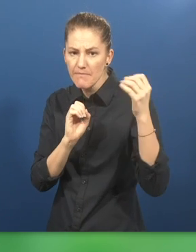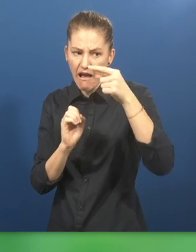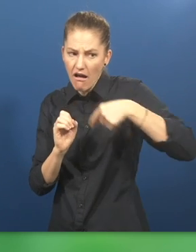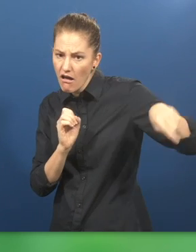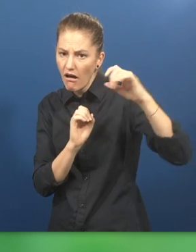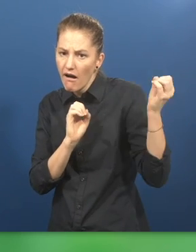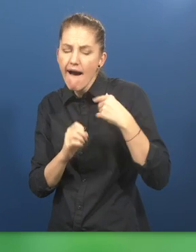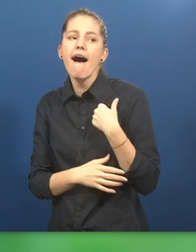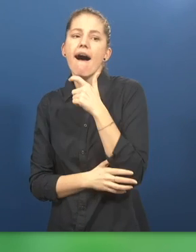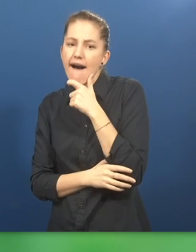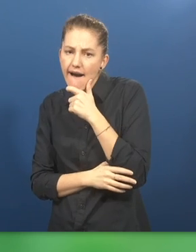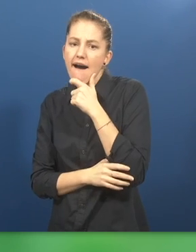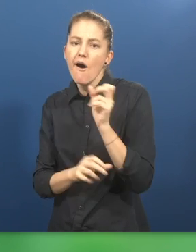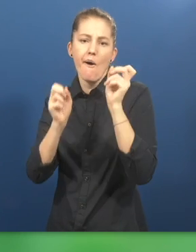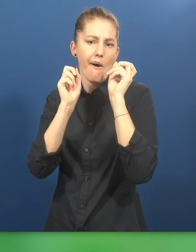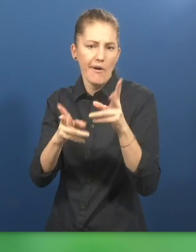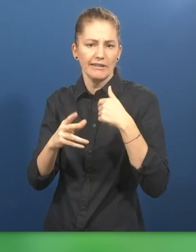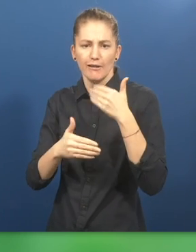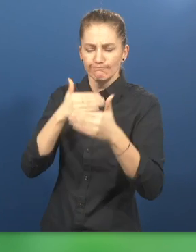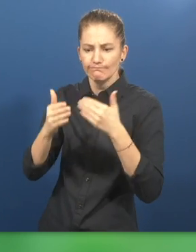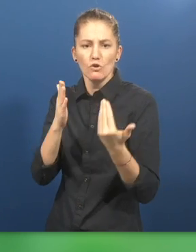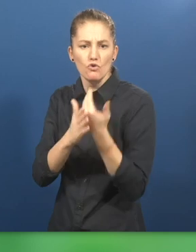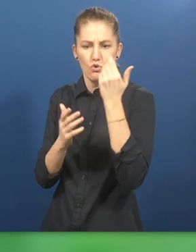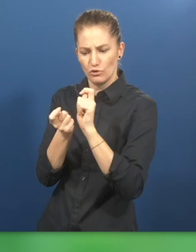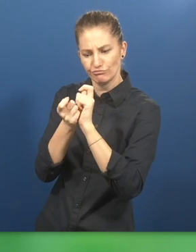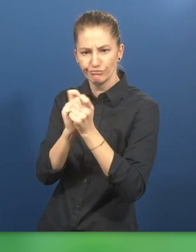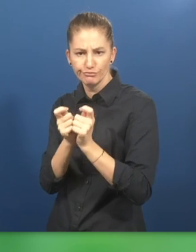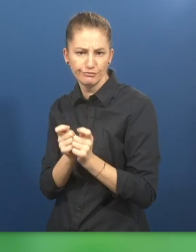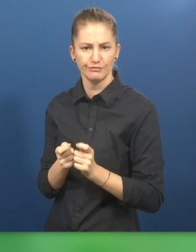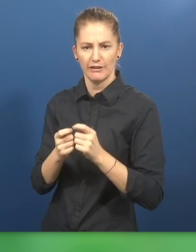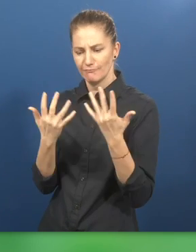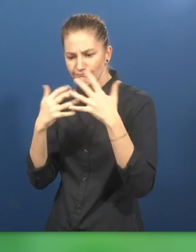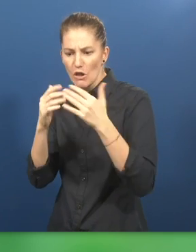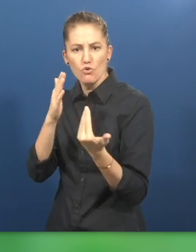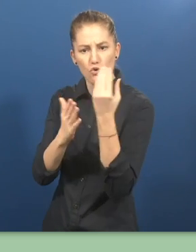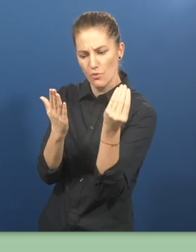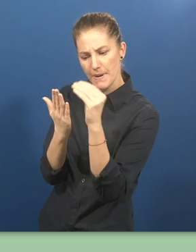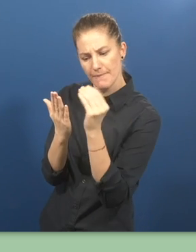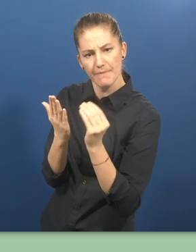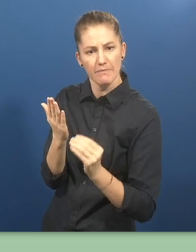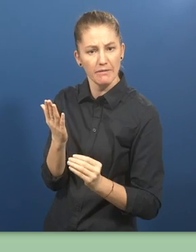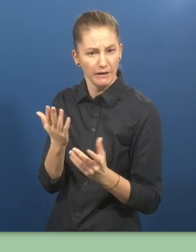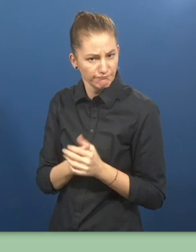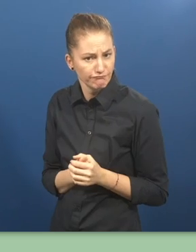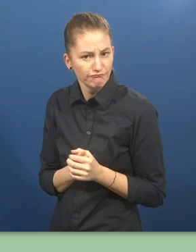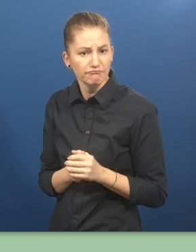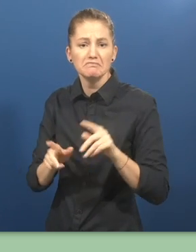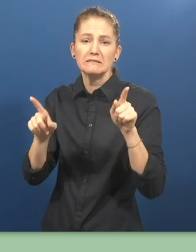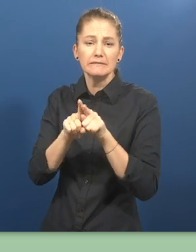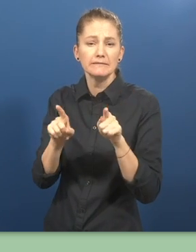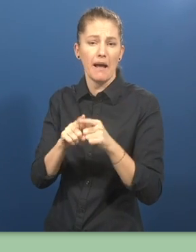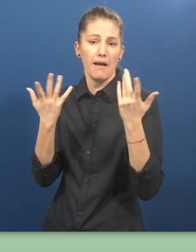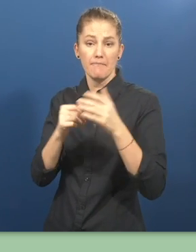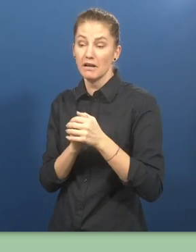field, we're currently working on revising the app architecture and integrating new features. This will allow users around the world